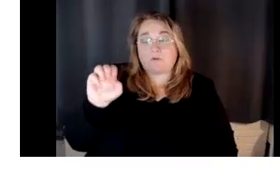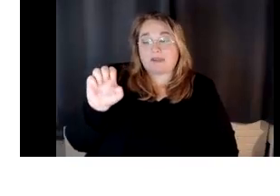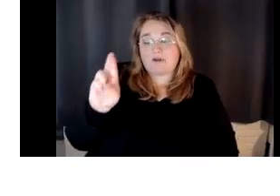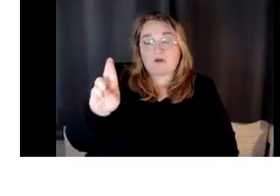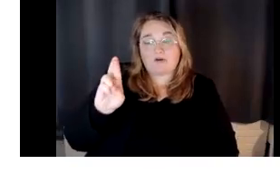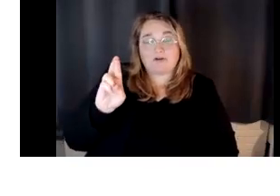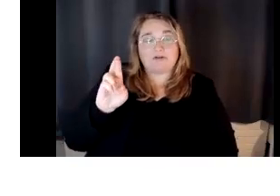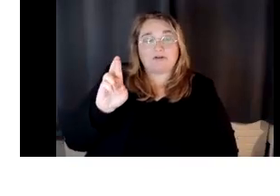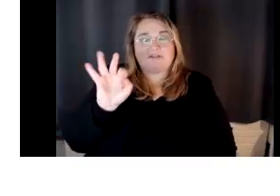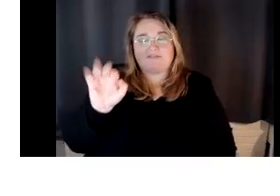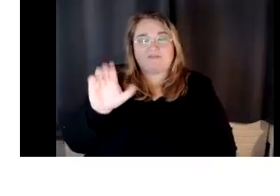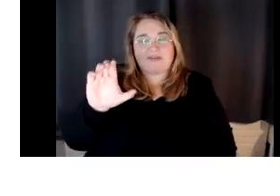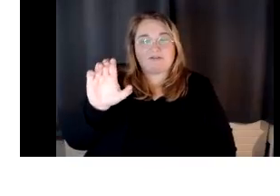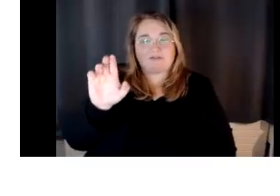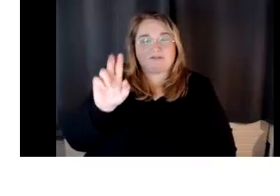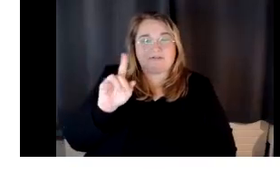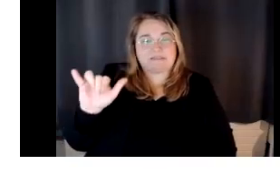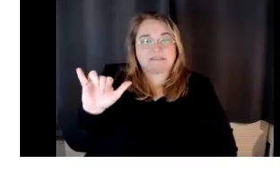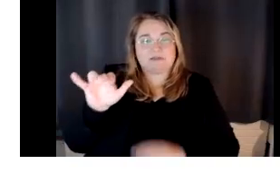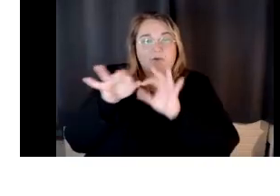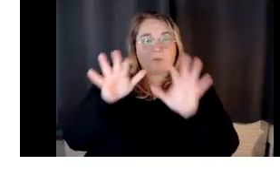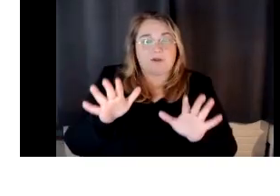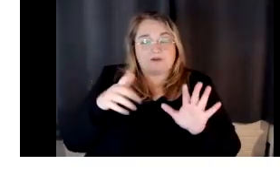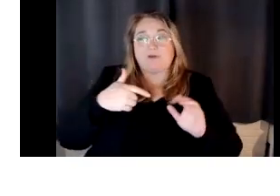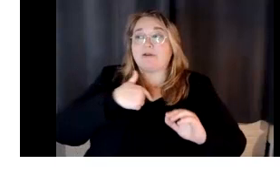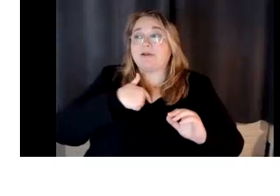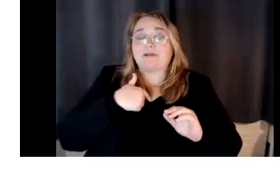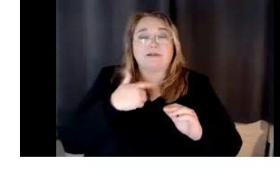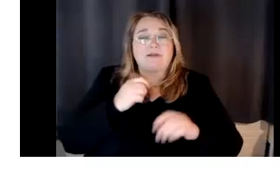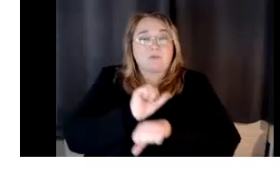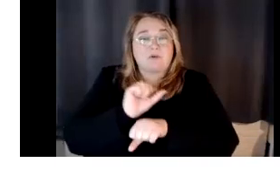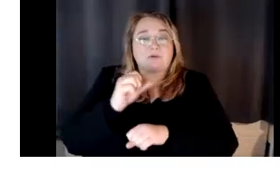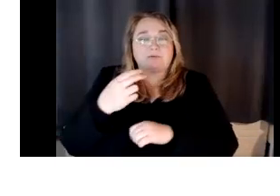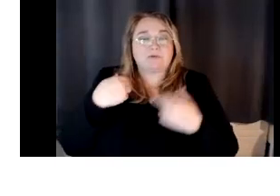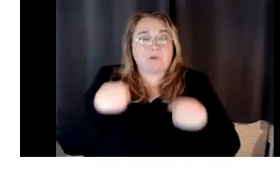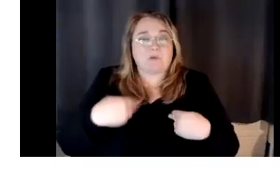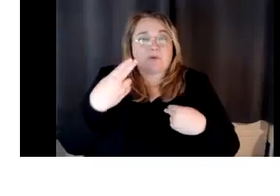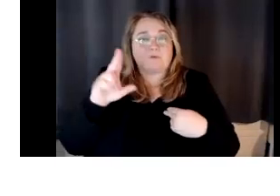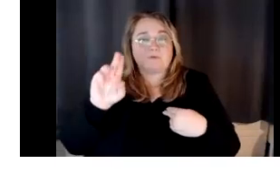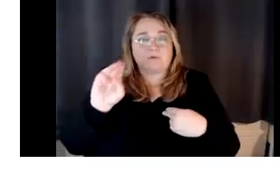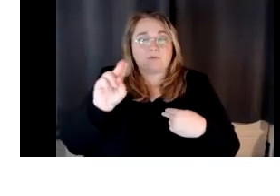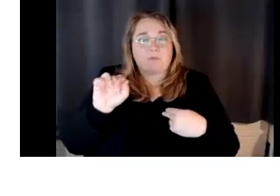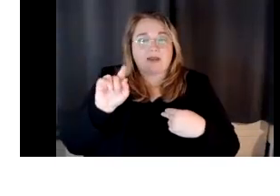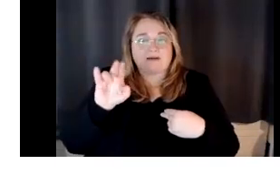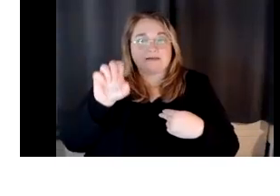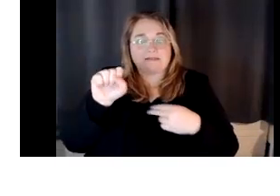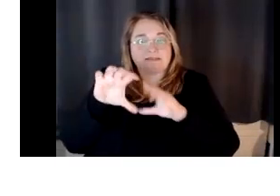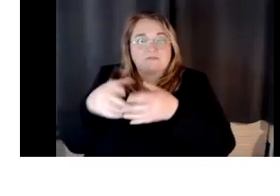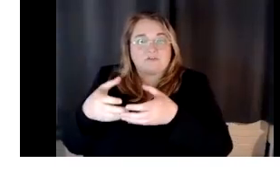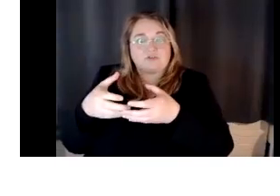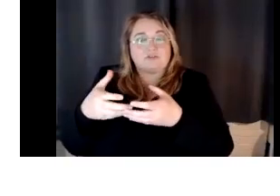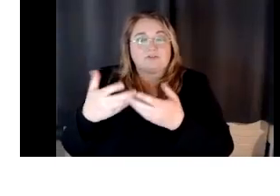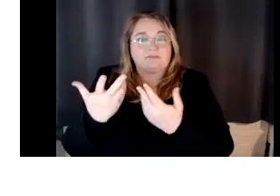I am a faculty member in the humanities division. Um, I'm the current department chair of the